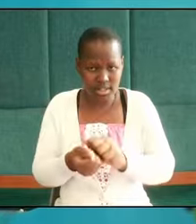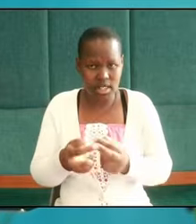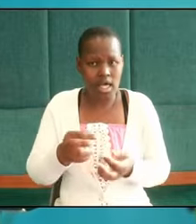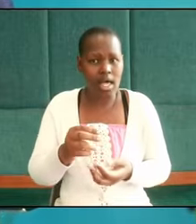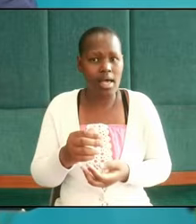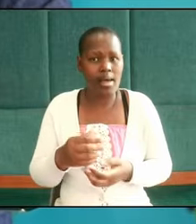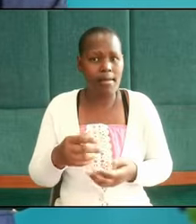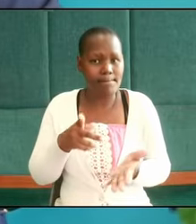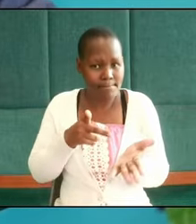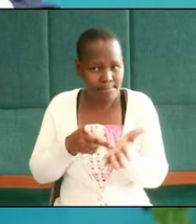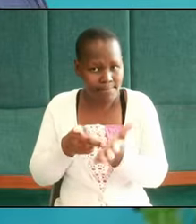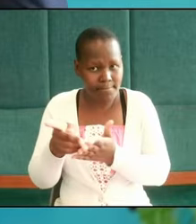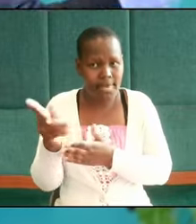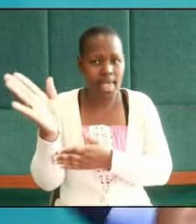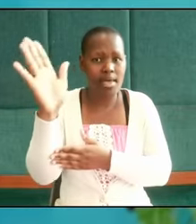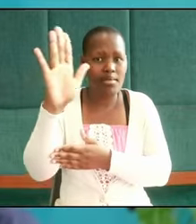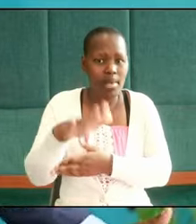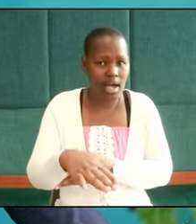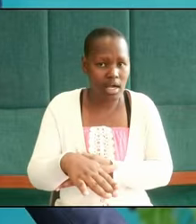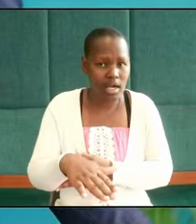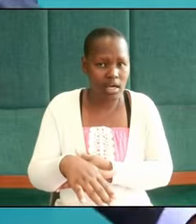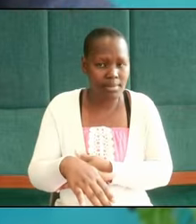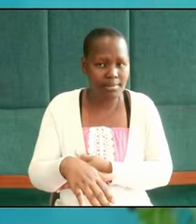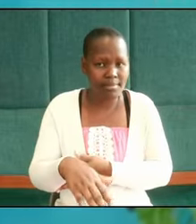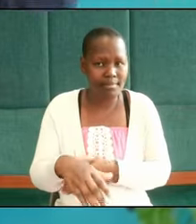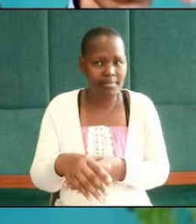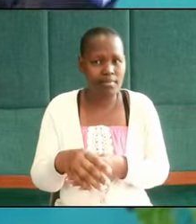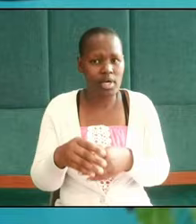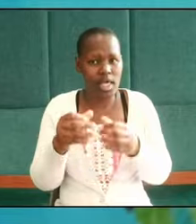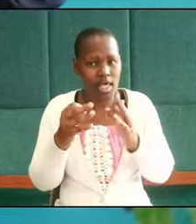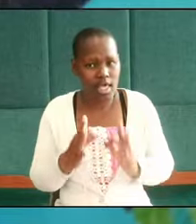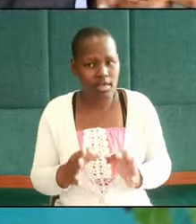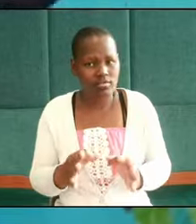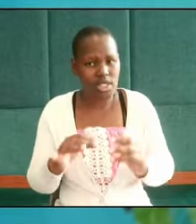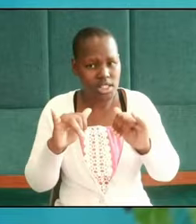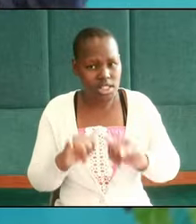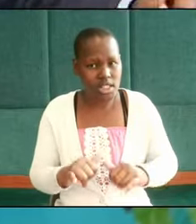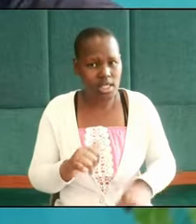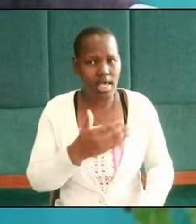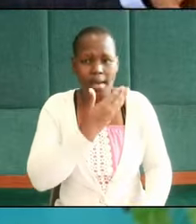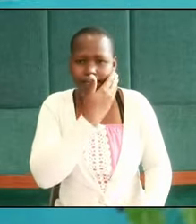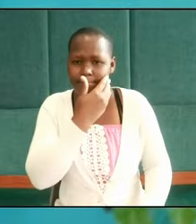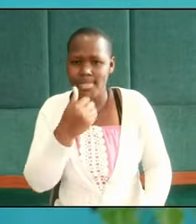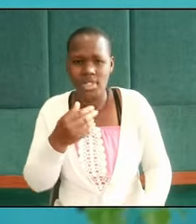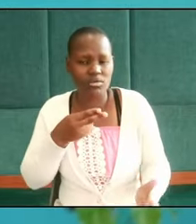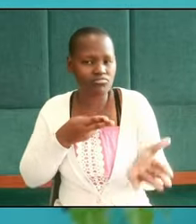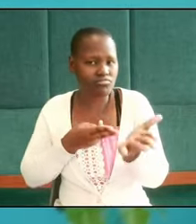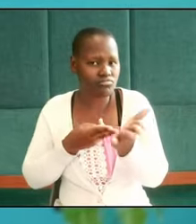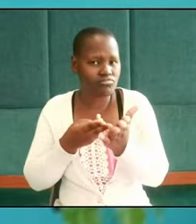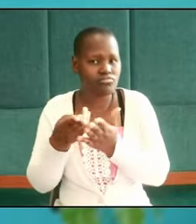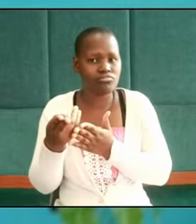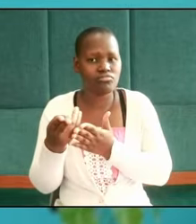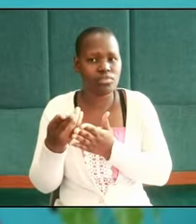back even if you may steal you better begin to be honest because